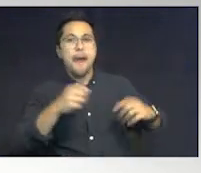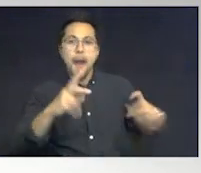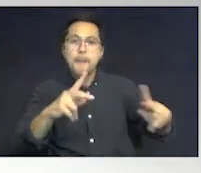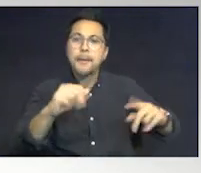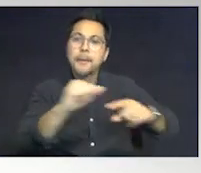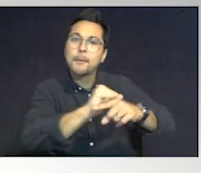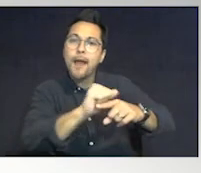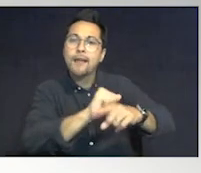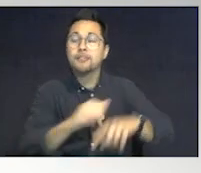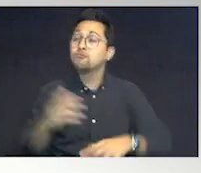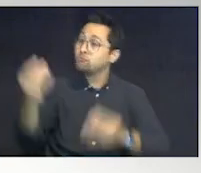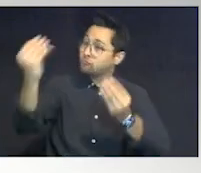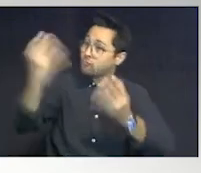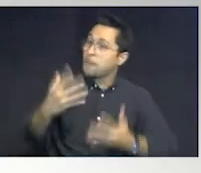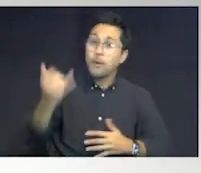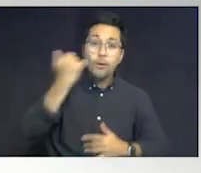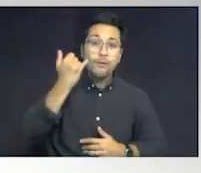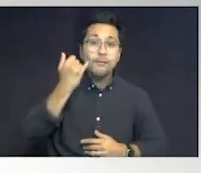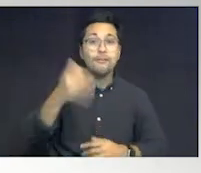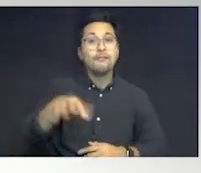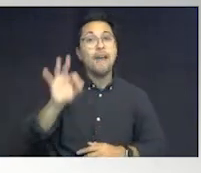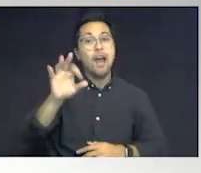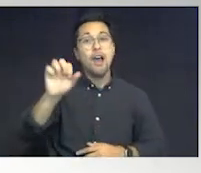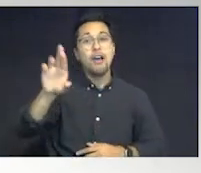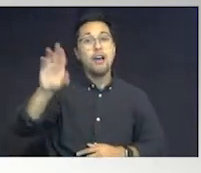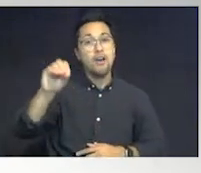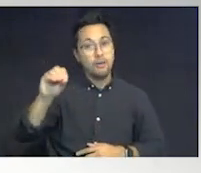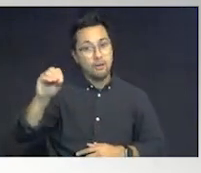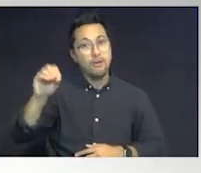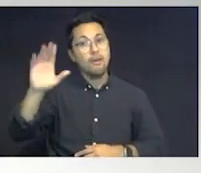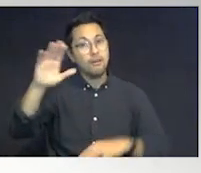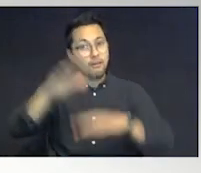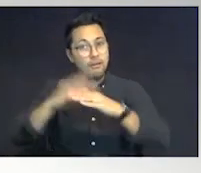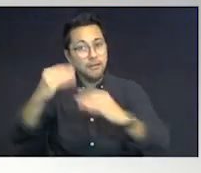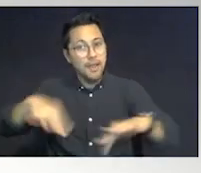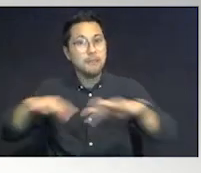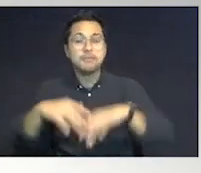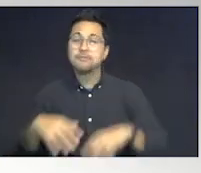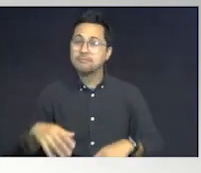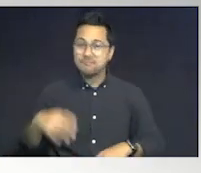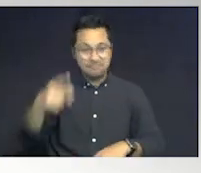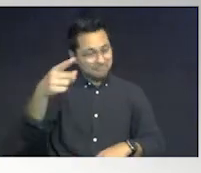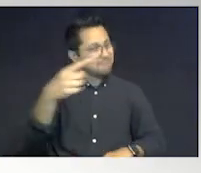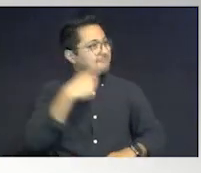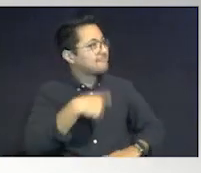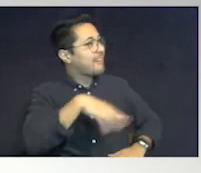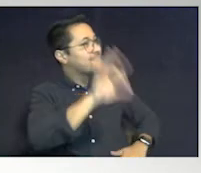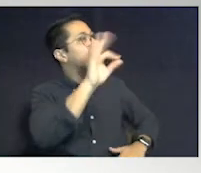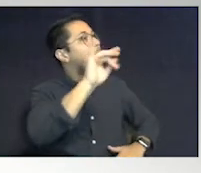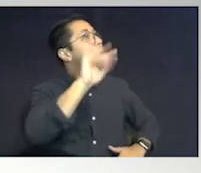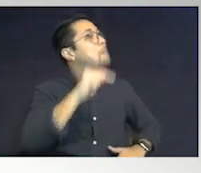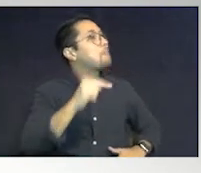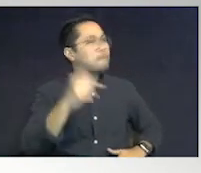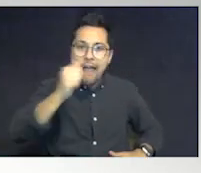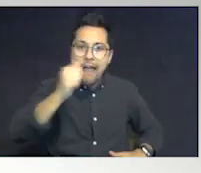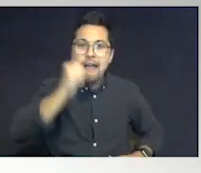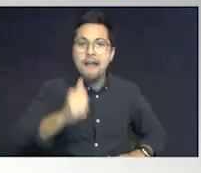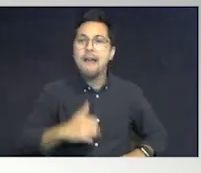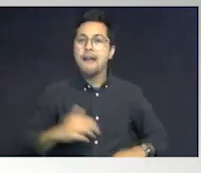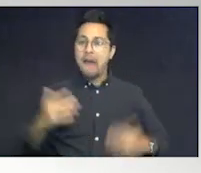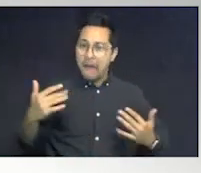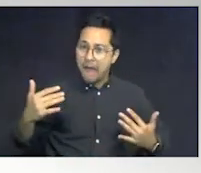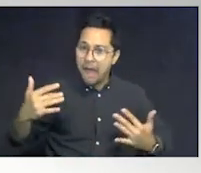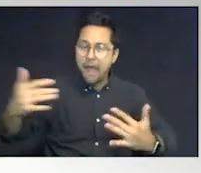every day, report back to me if you found the officer on campus that day. Every day, want data. Every day. Every day. After we